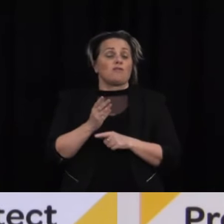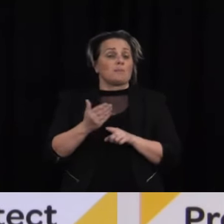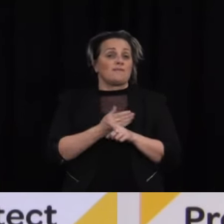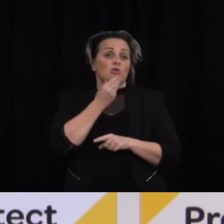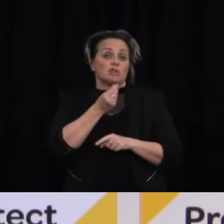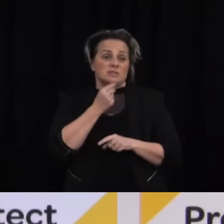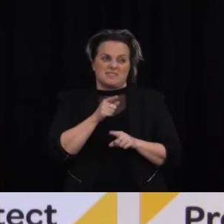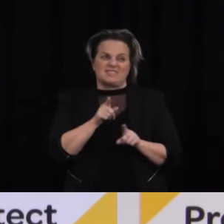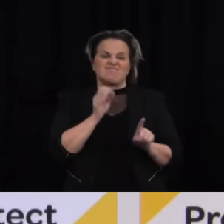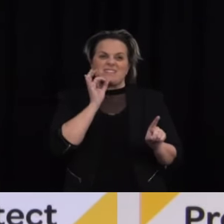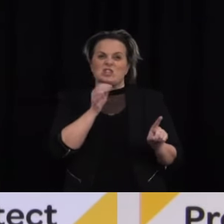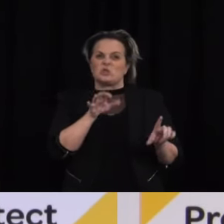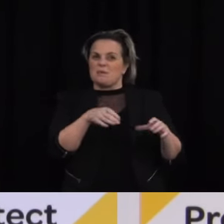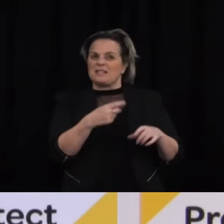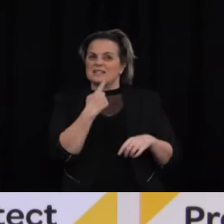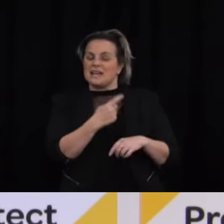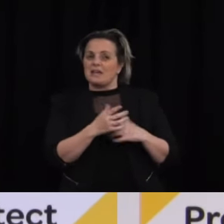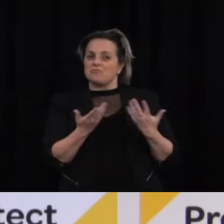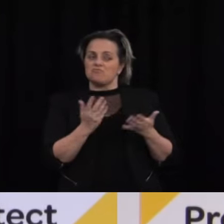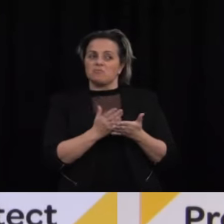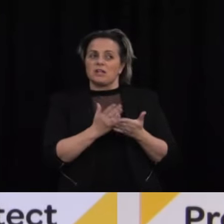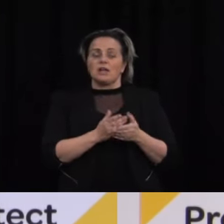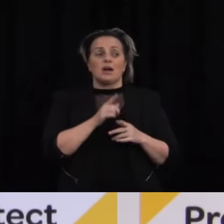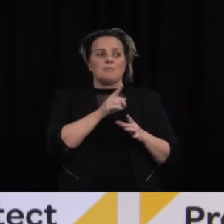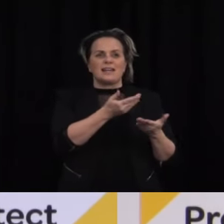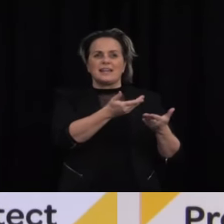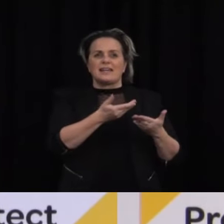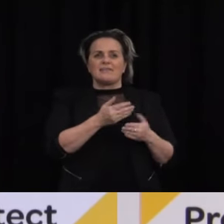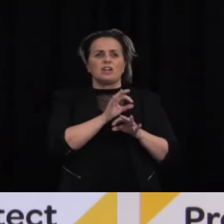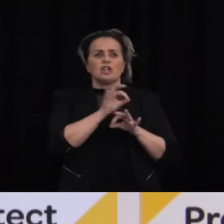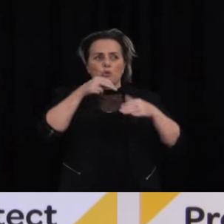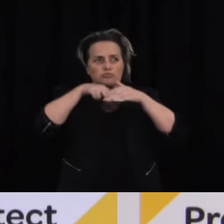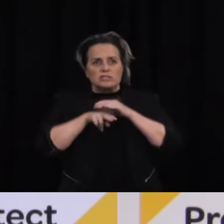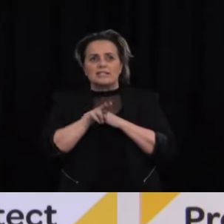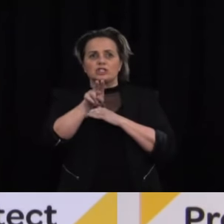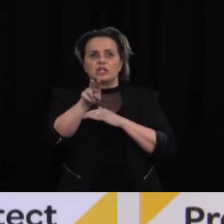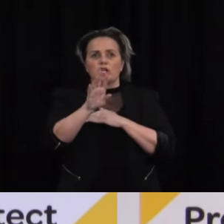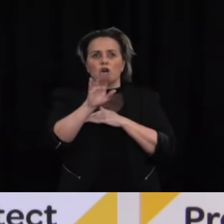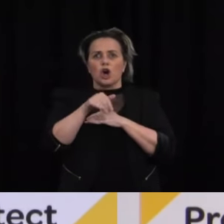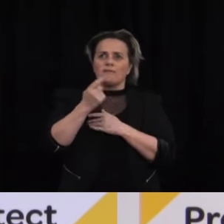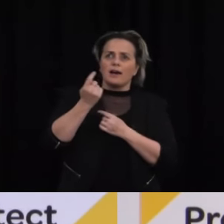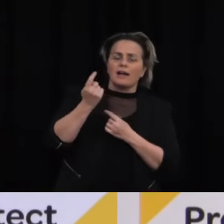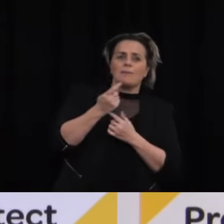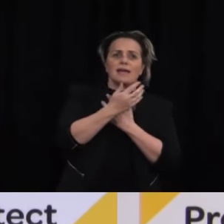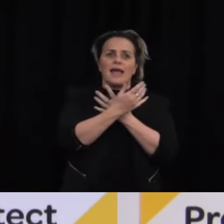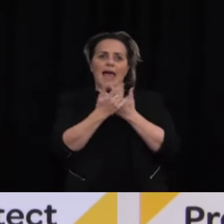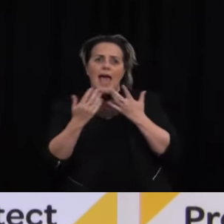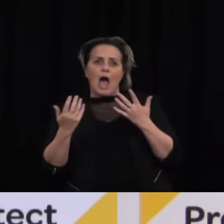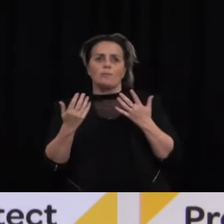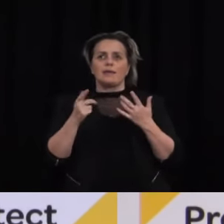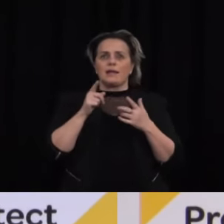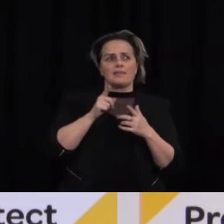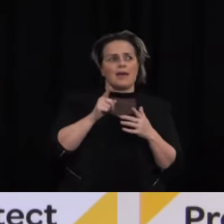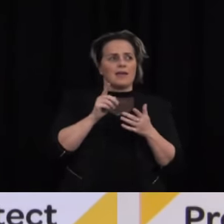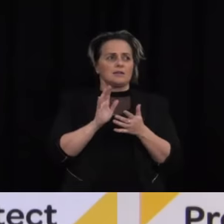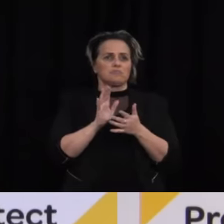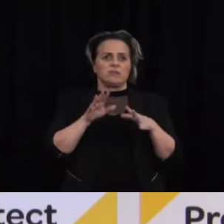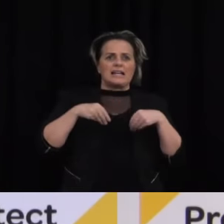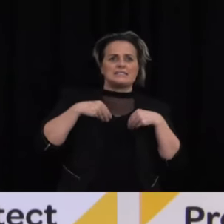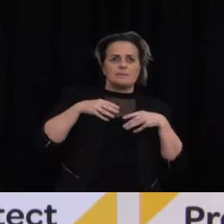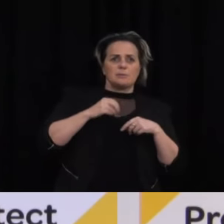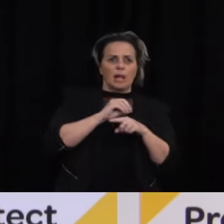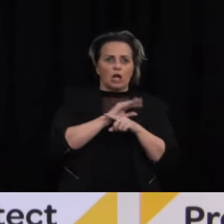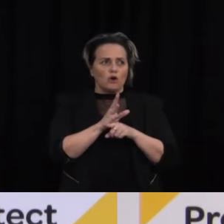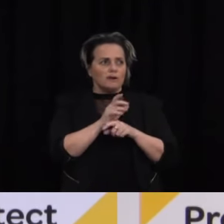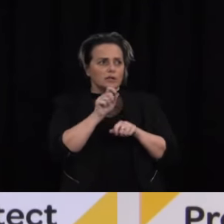The reality here is that they haven't provided any modelling for the number of COVID-19 cases that they would be willing to tolerate or